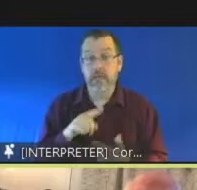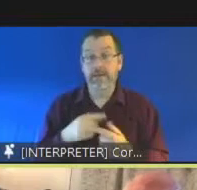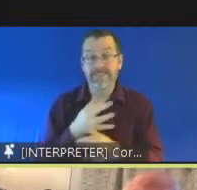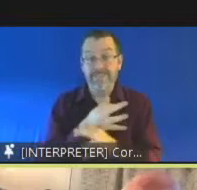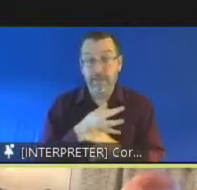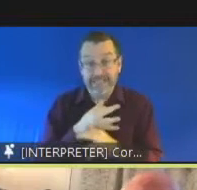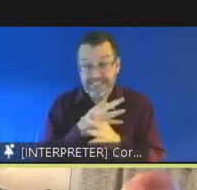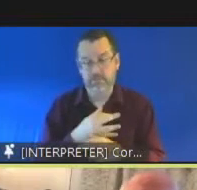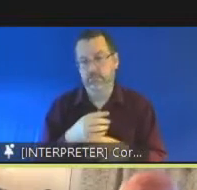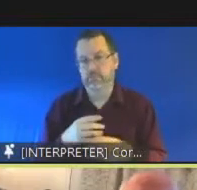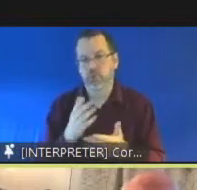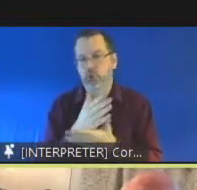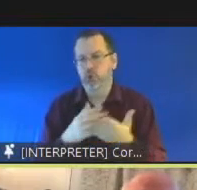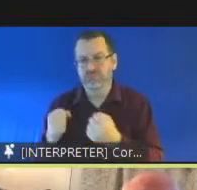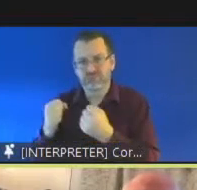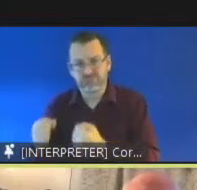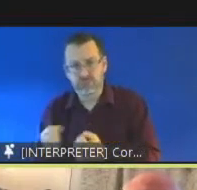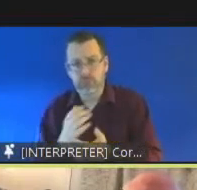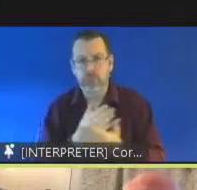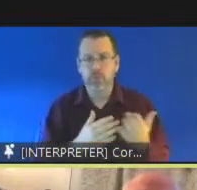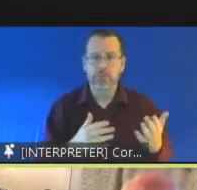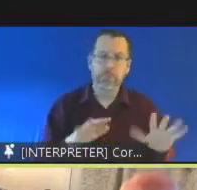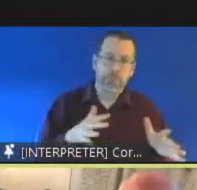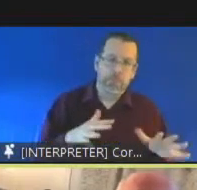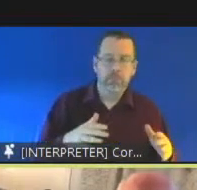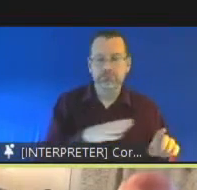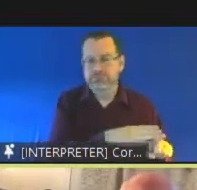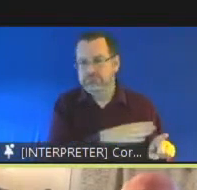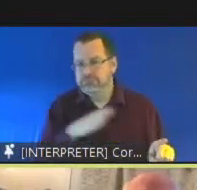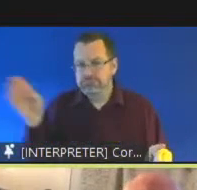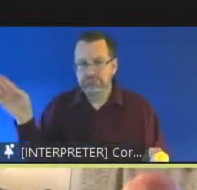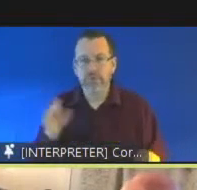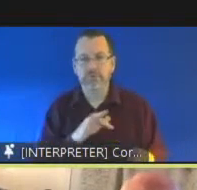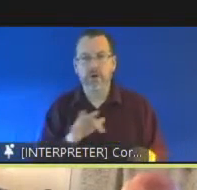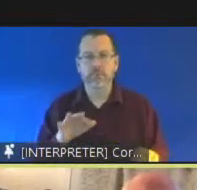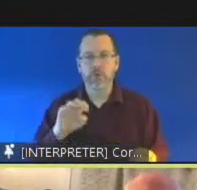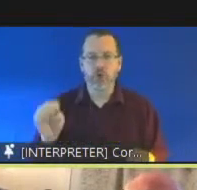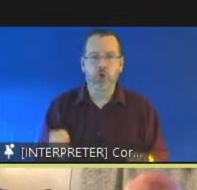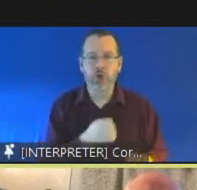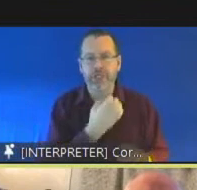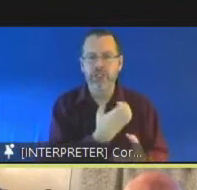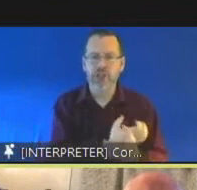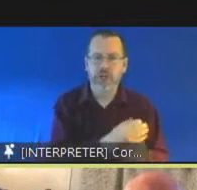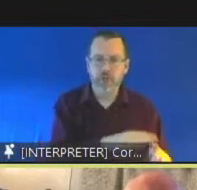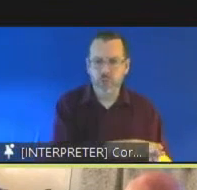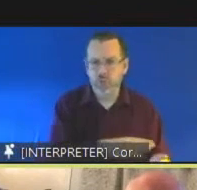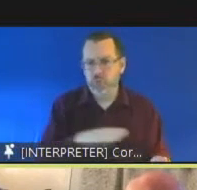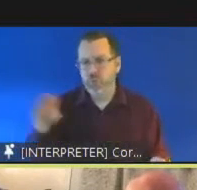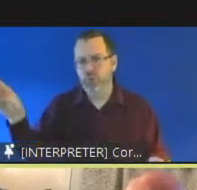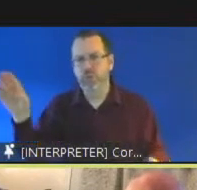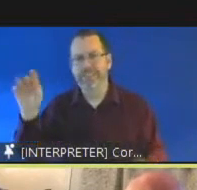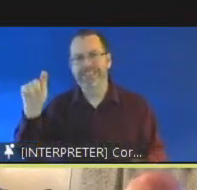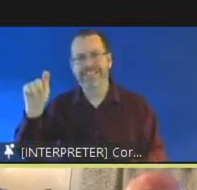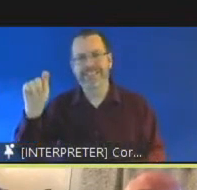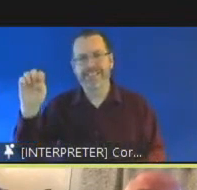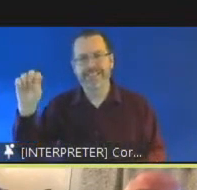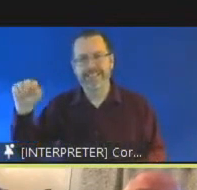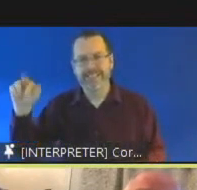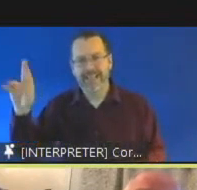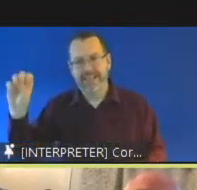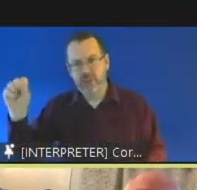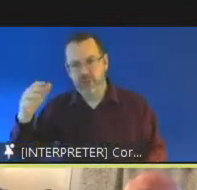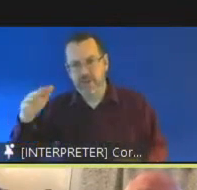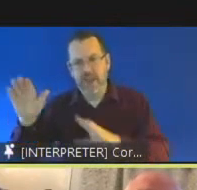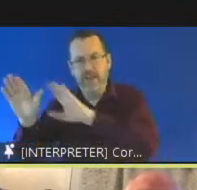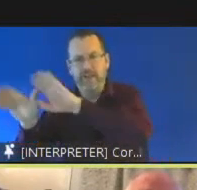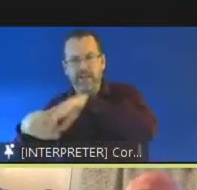right from early childhood to the teenage years to aging out of the system as young adults and